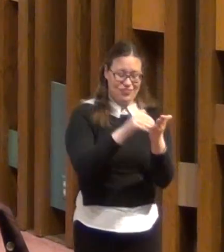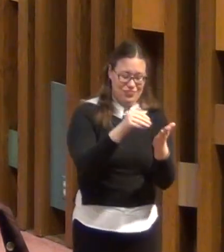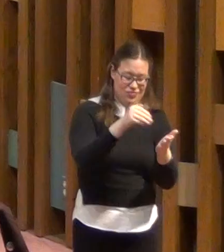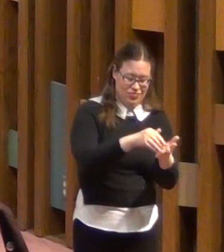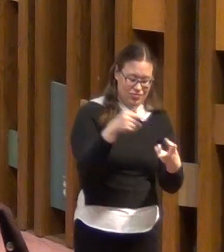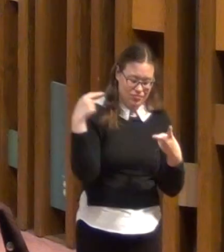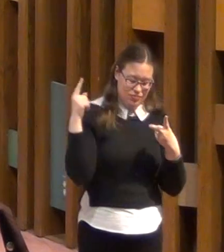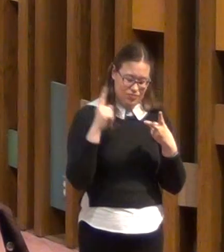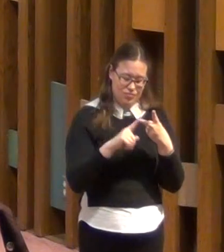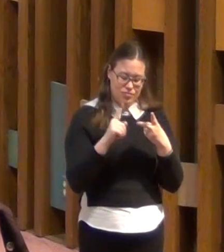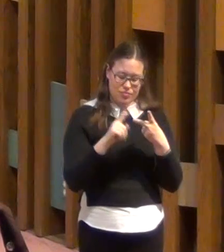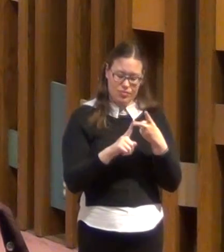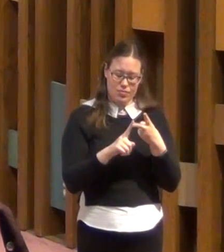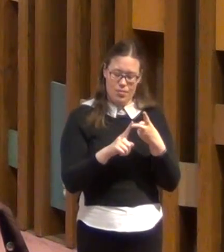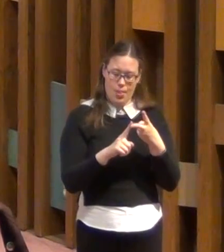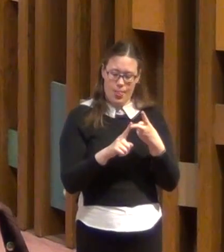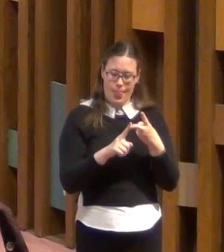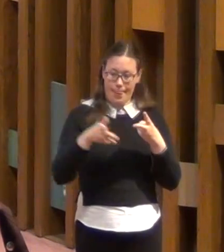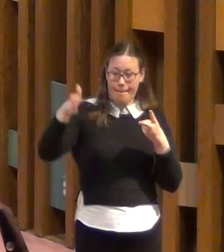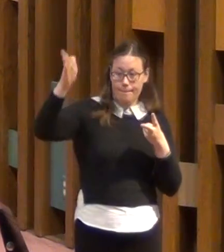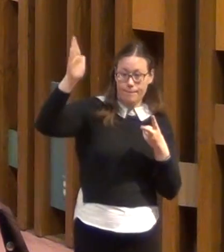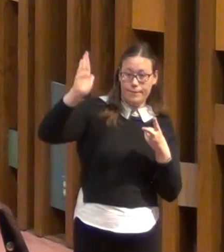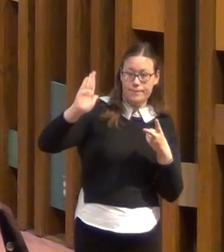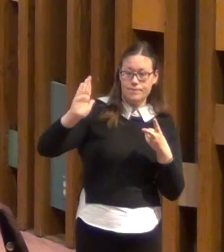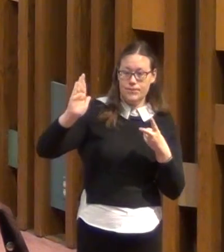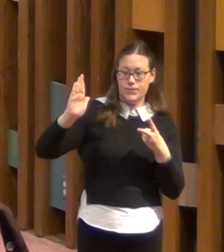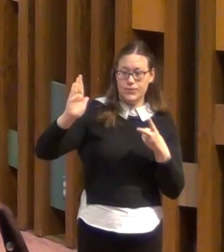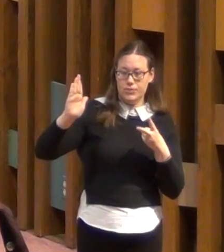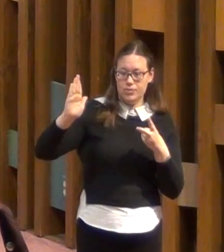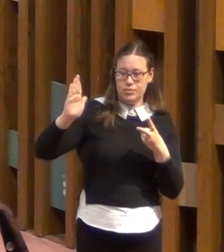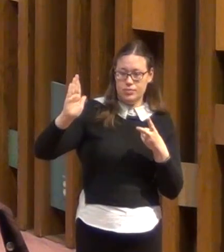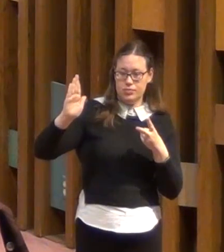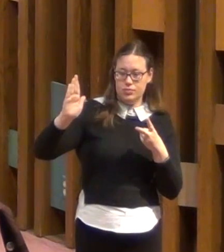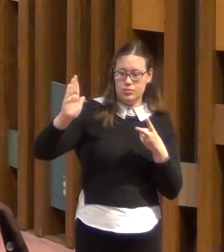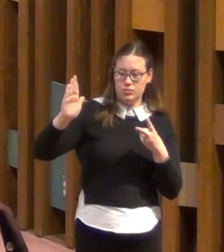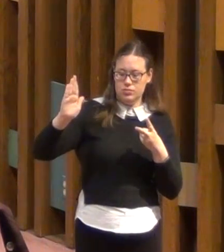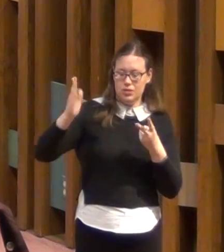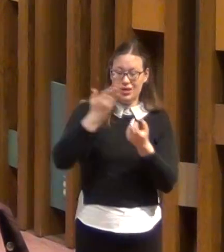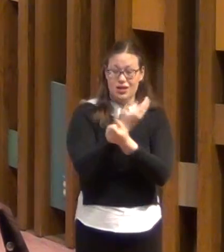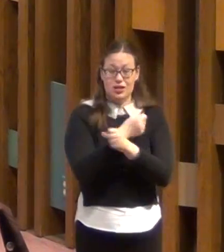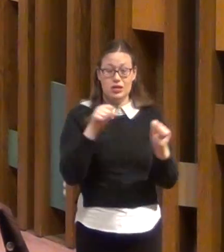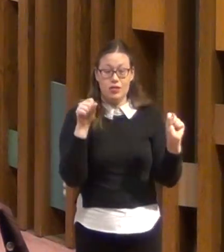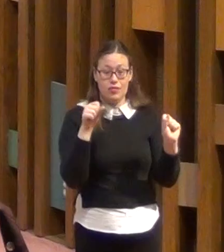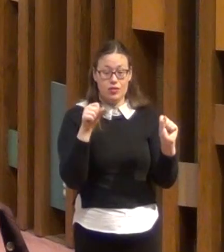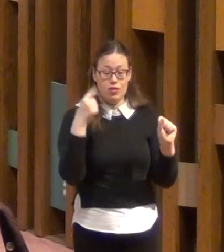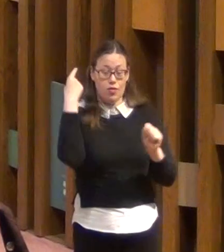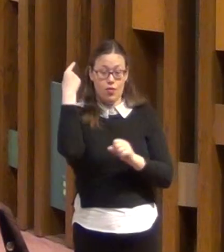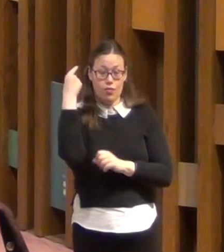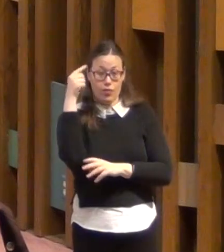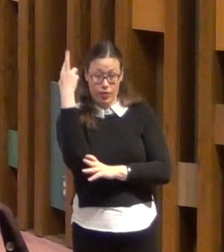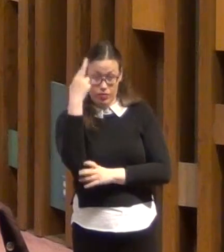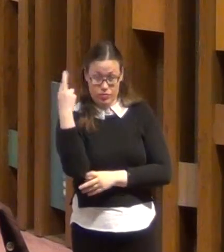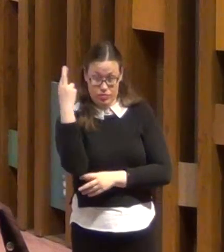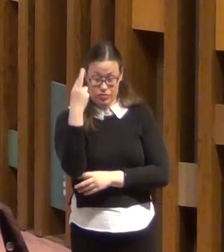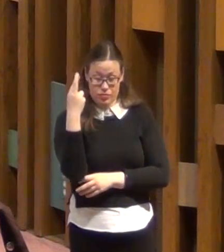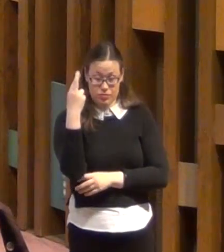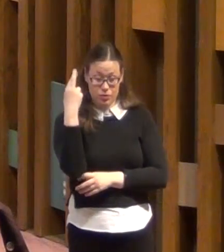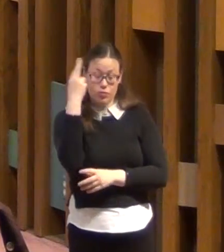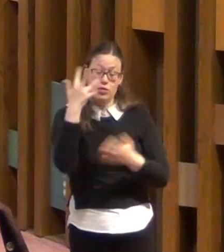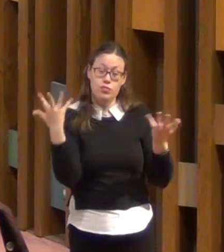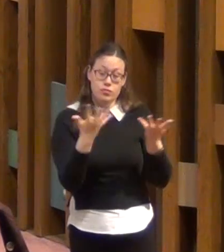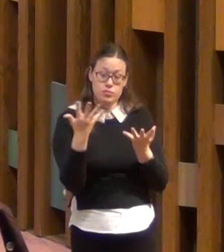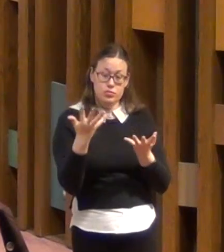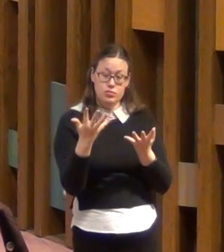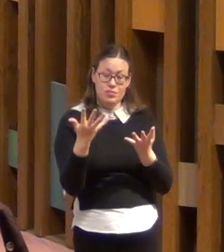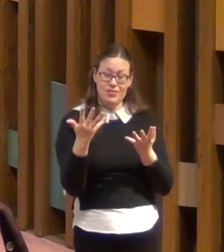that God is delivering us for a purpose, and that is to make us